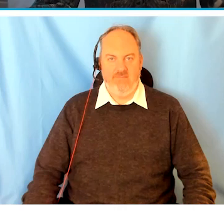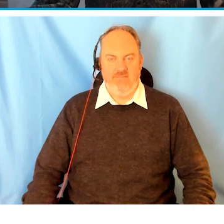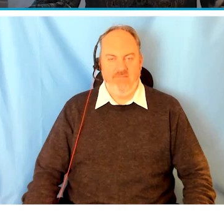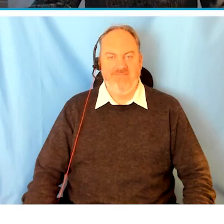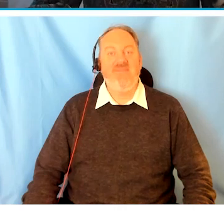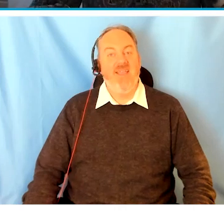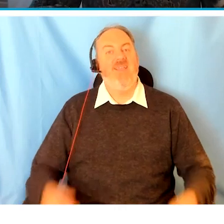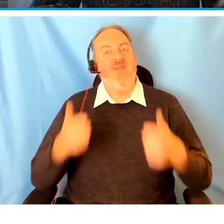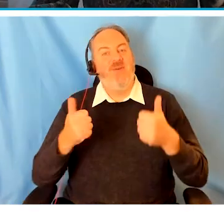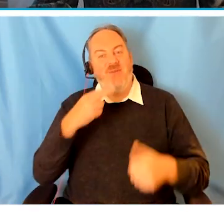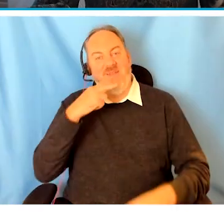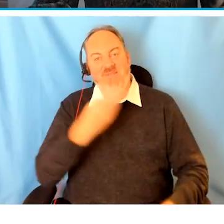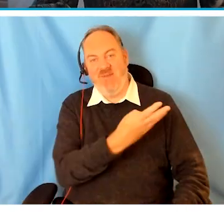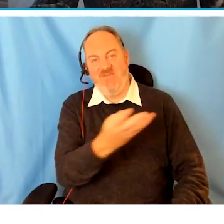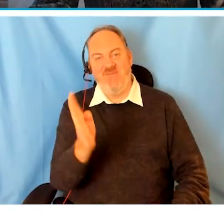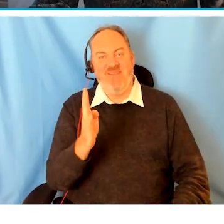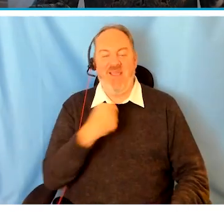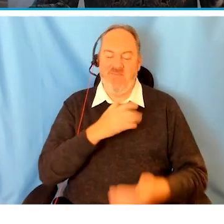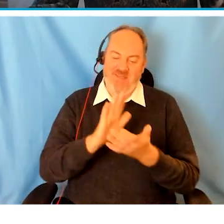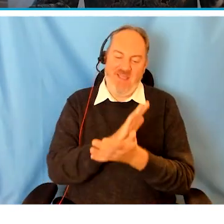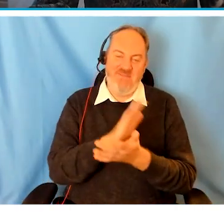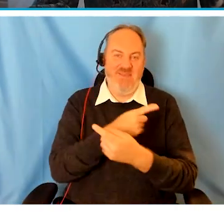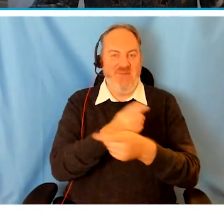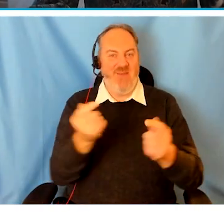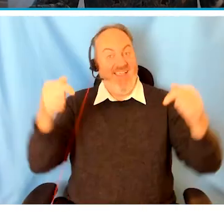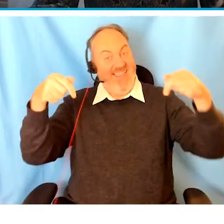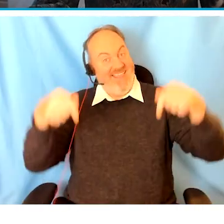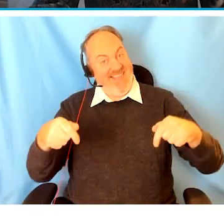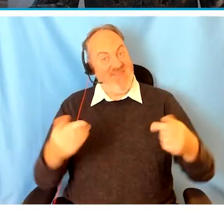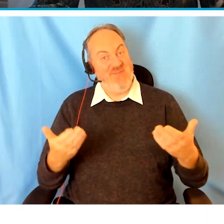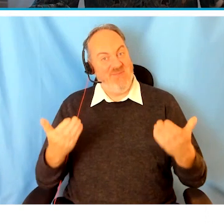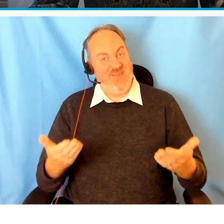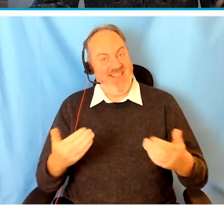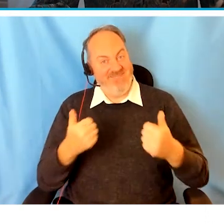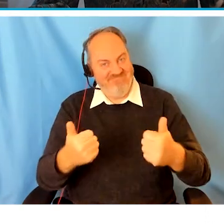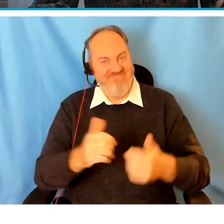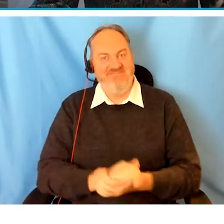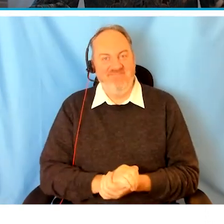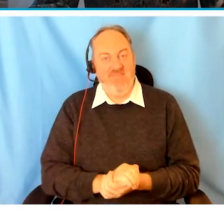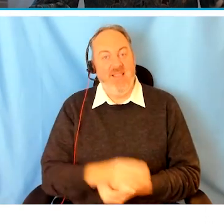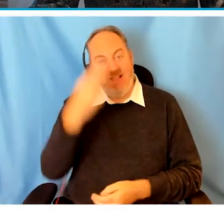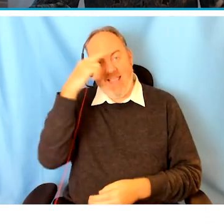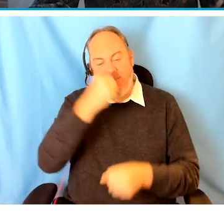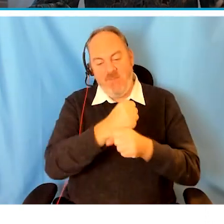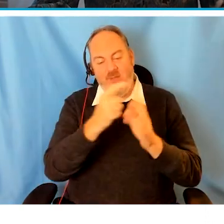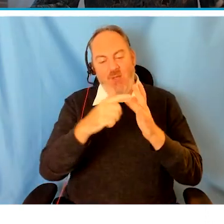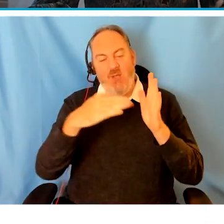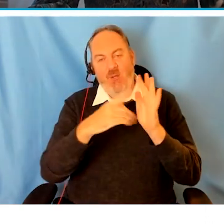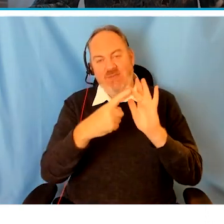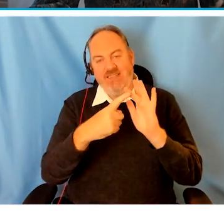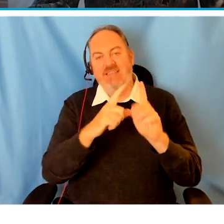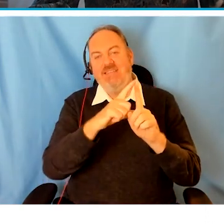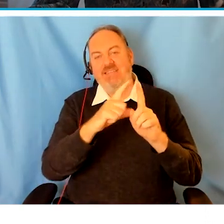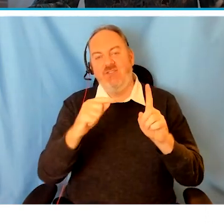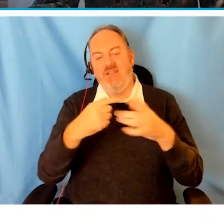Good afternoon everyone it's a pleasure to see so many of you here today. I'm Rosie the Digital Network